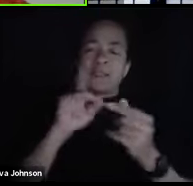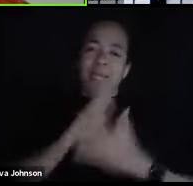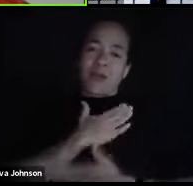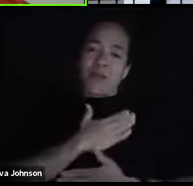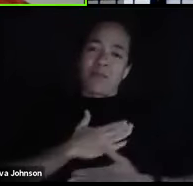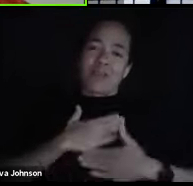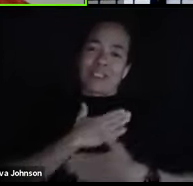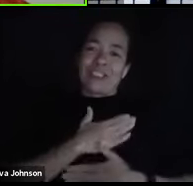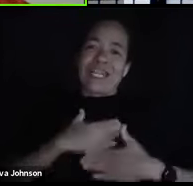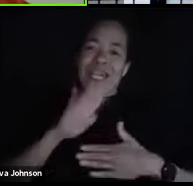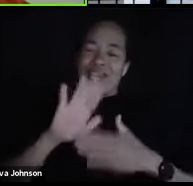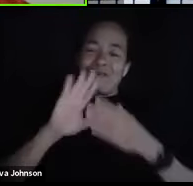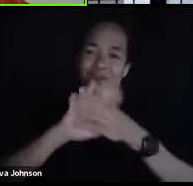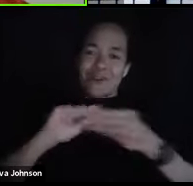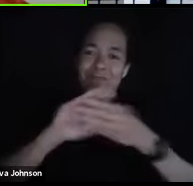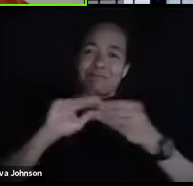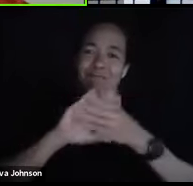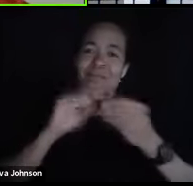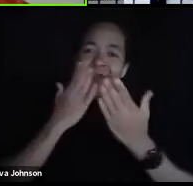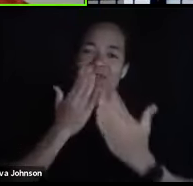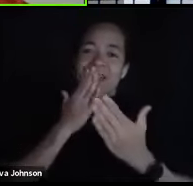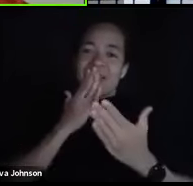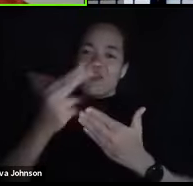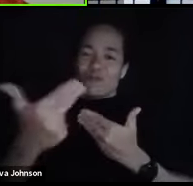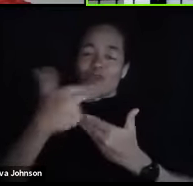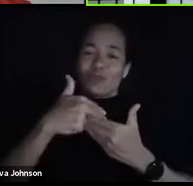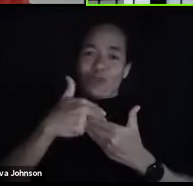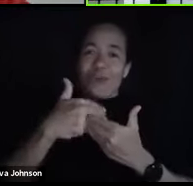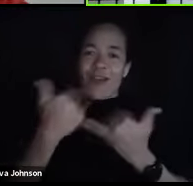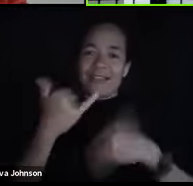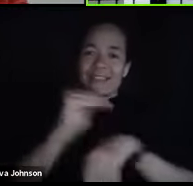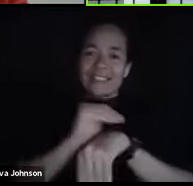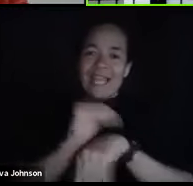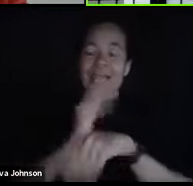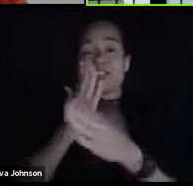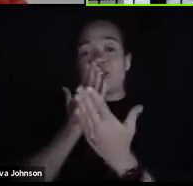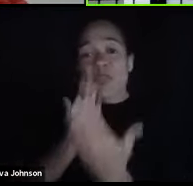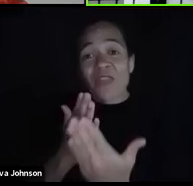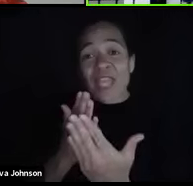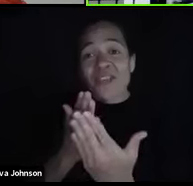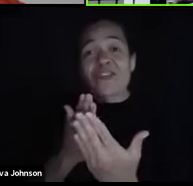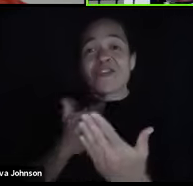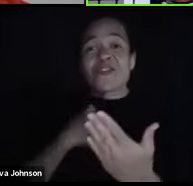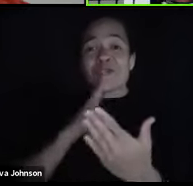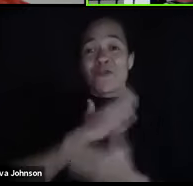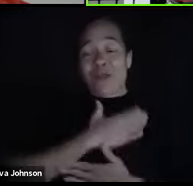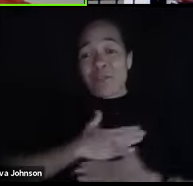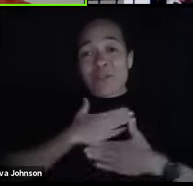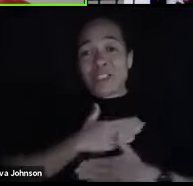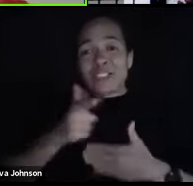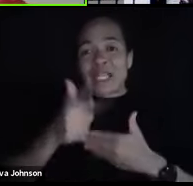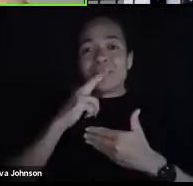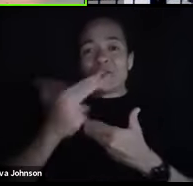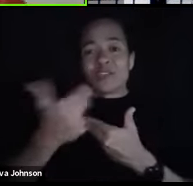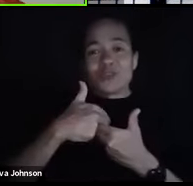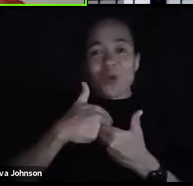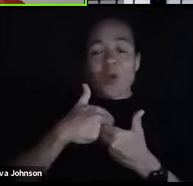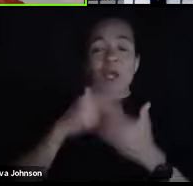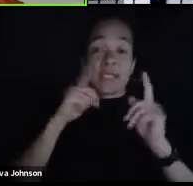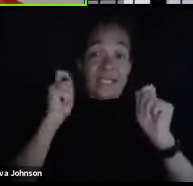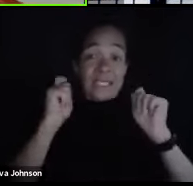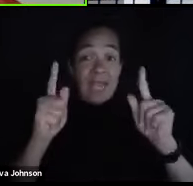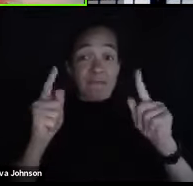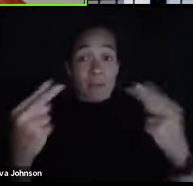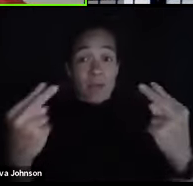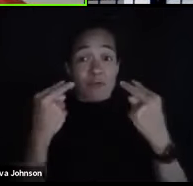you and thankful for you for joining us and all of your great words. Thank Thank you, Dr. Ross. We appreciate you so much for joining us. To everyone watching